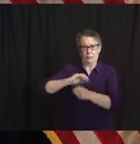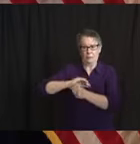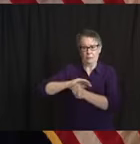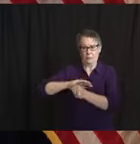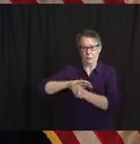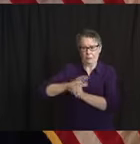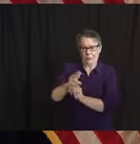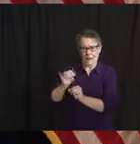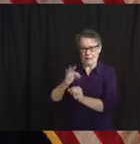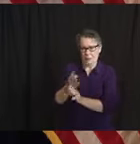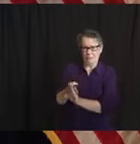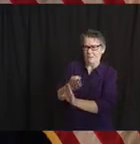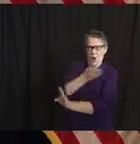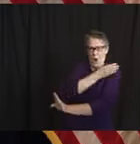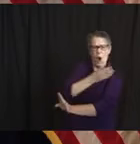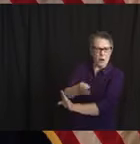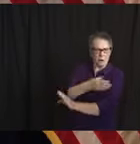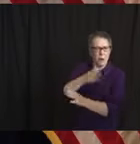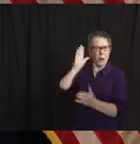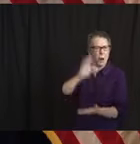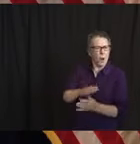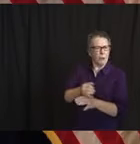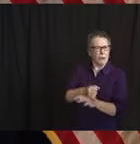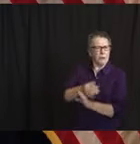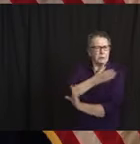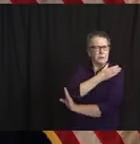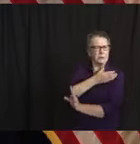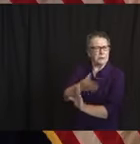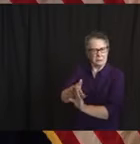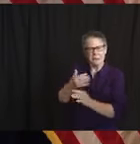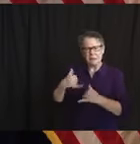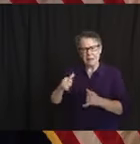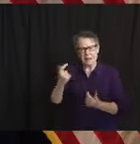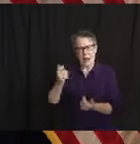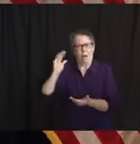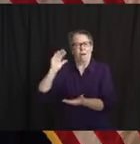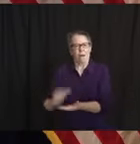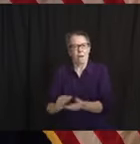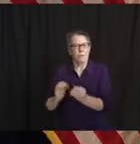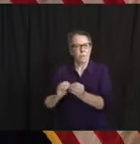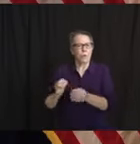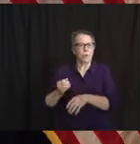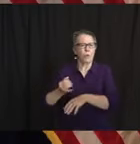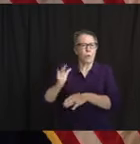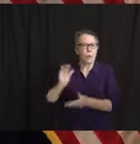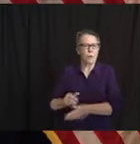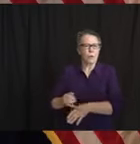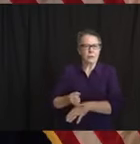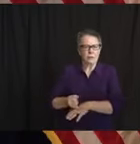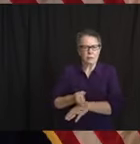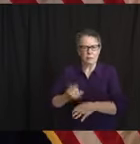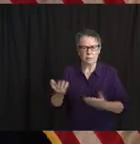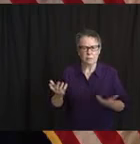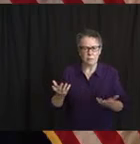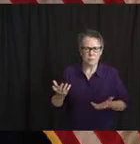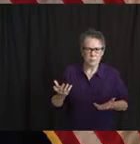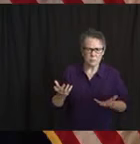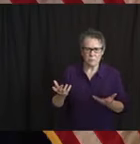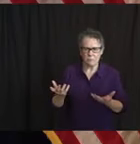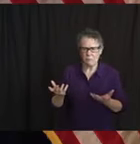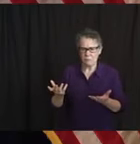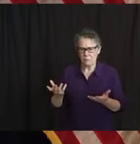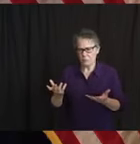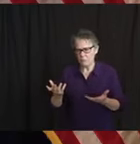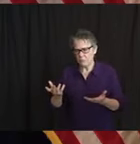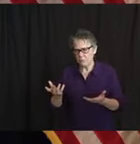and cut our interest rate obligations, we had been doing that already and will continue to